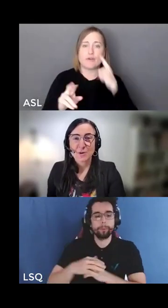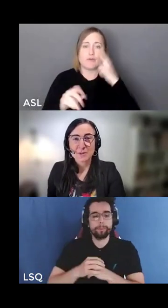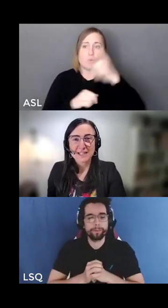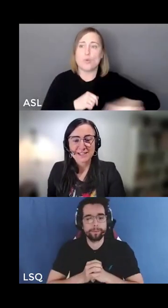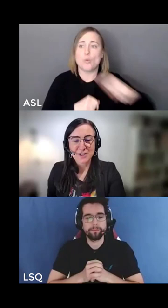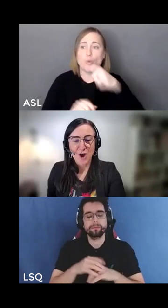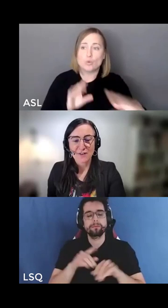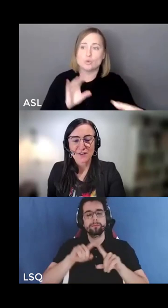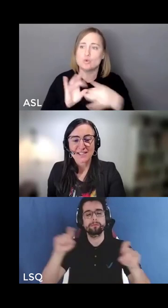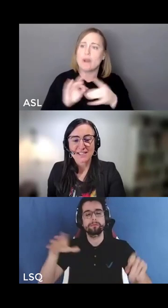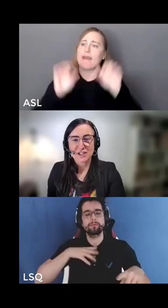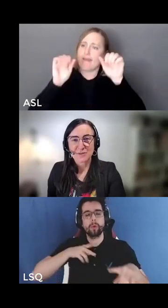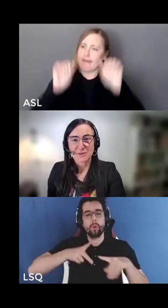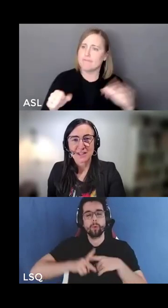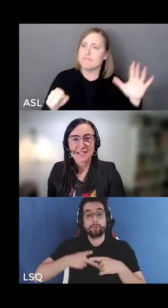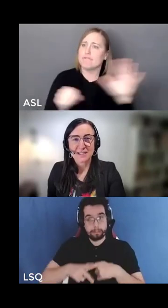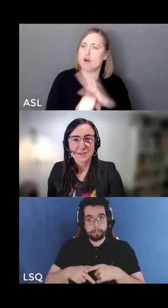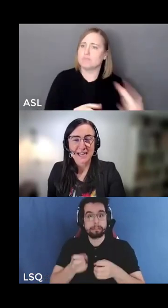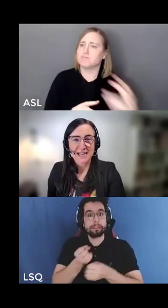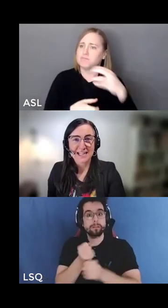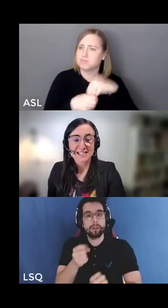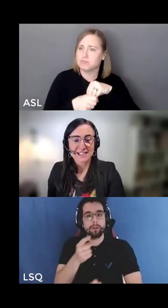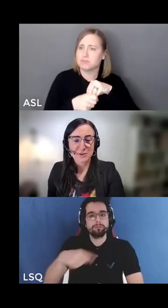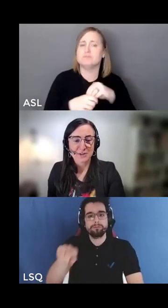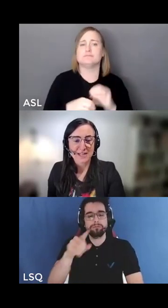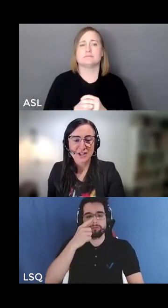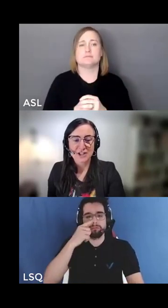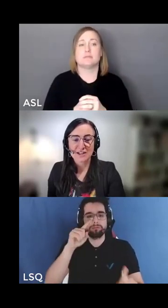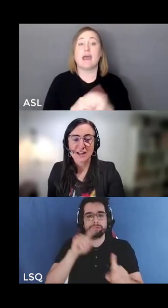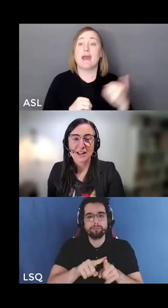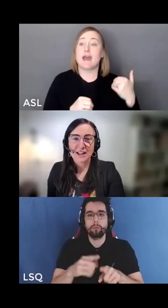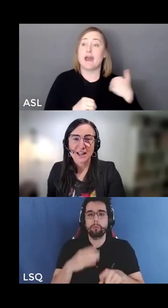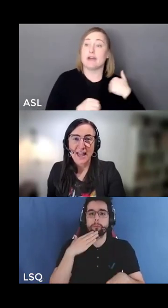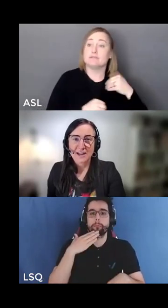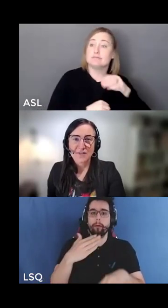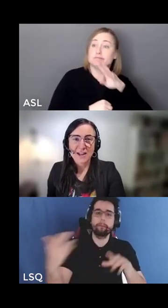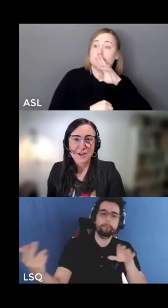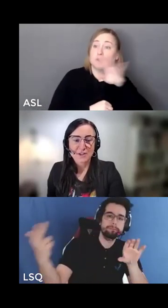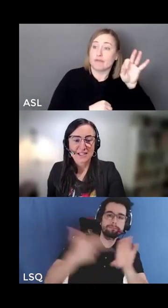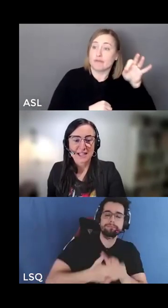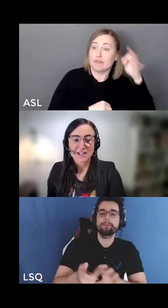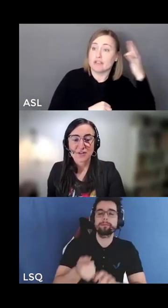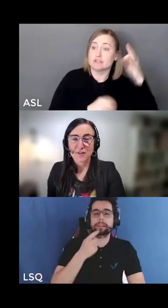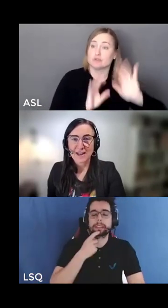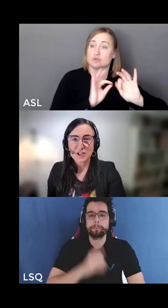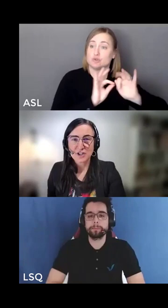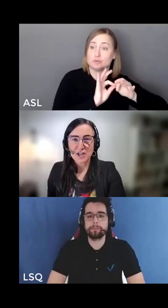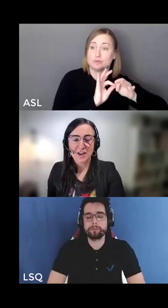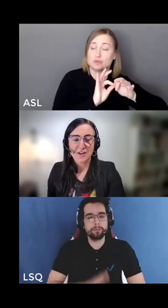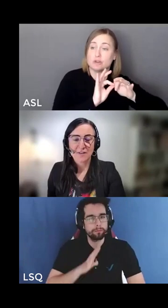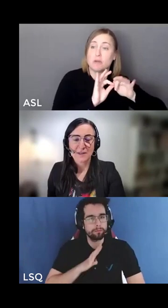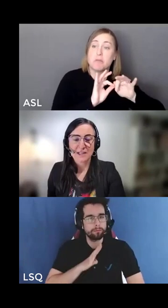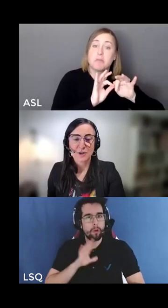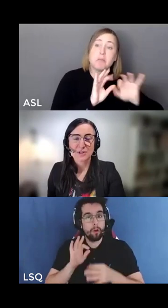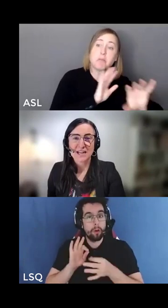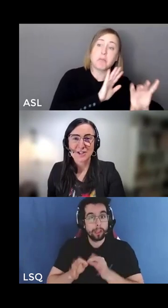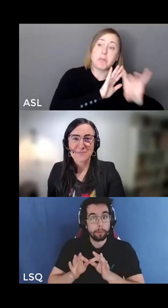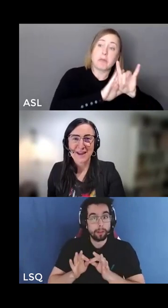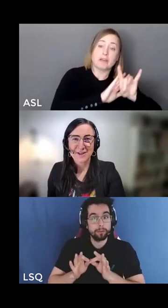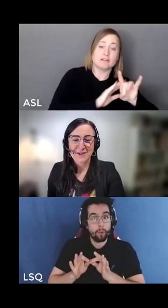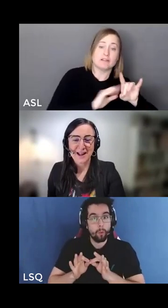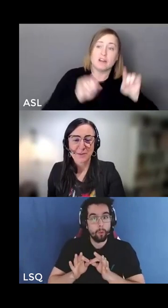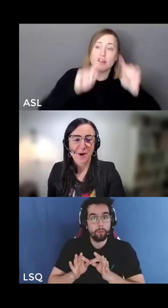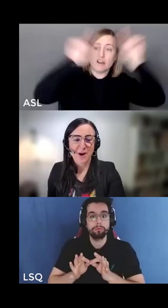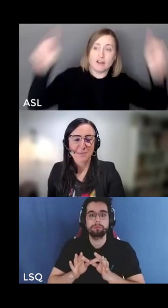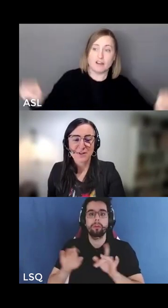We're pleased to offer this session with simultaneous interpretation and I invite you to select French from the interpretation